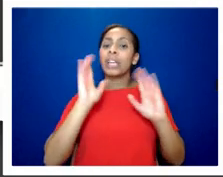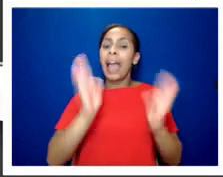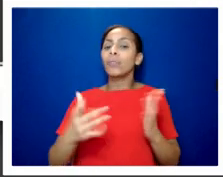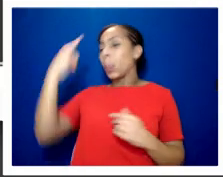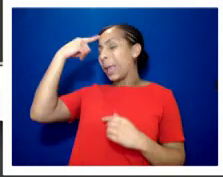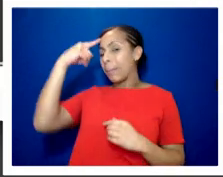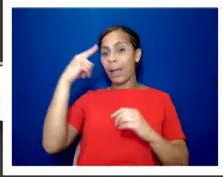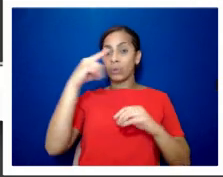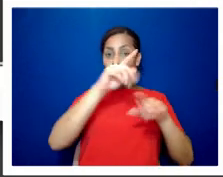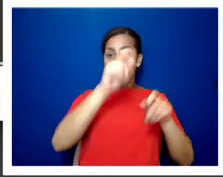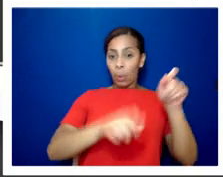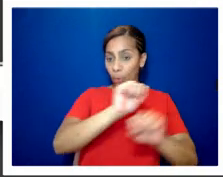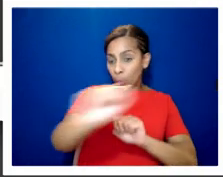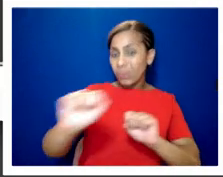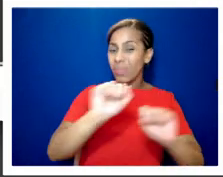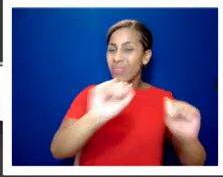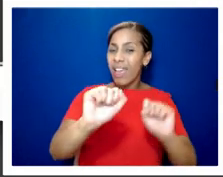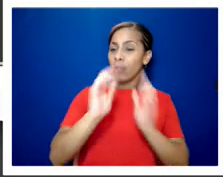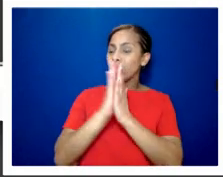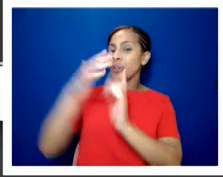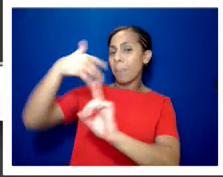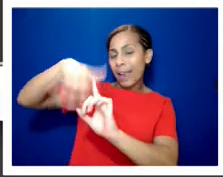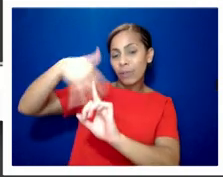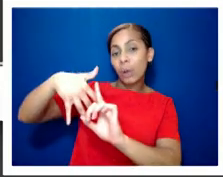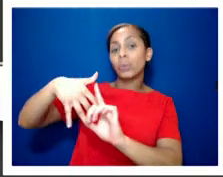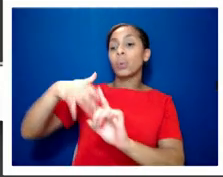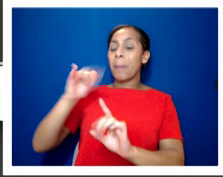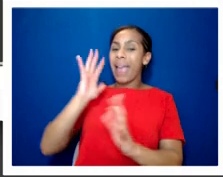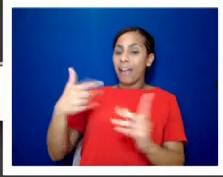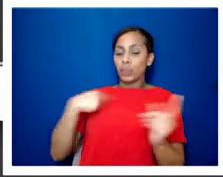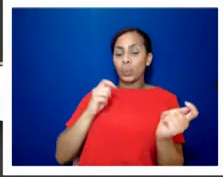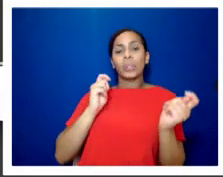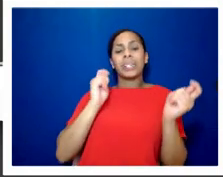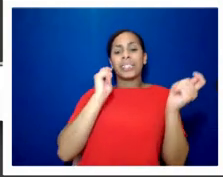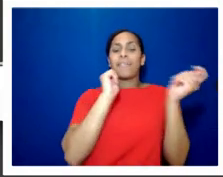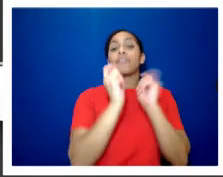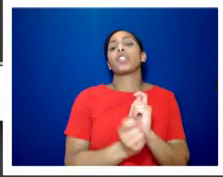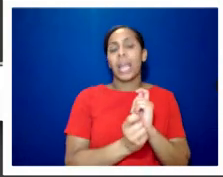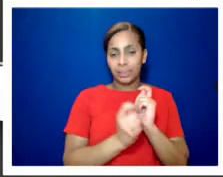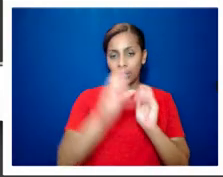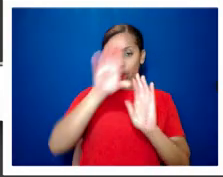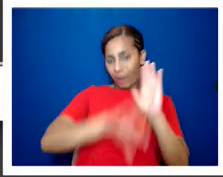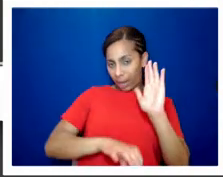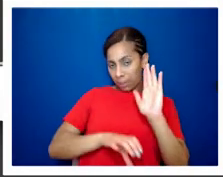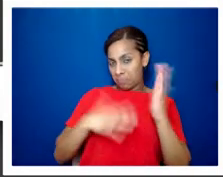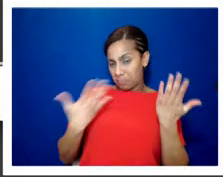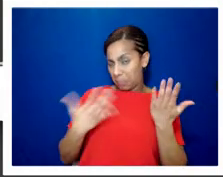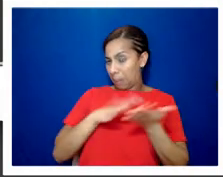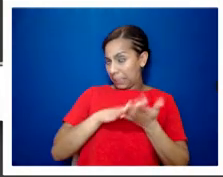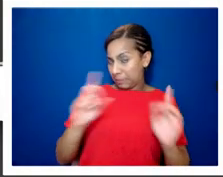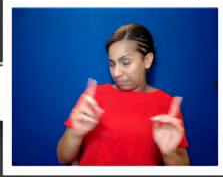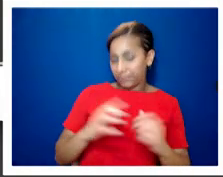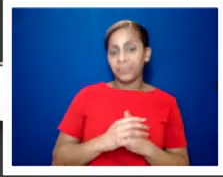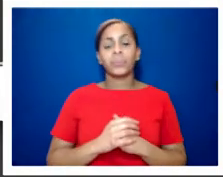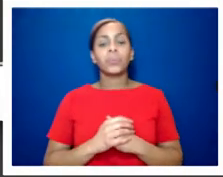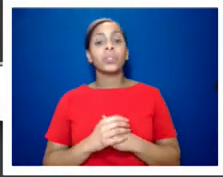and that may call for a differentiated curriculum whatever that is so while there's reason to maybe cautiously welcome the